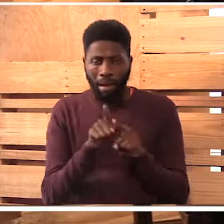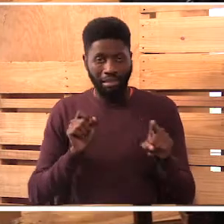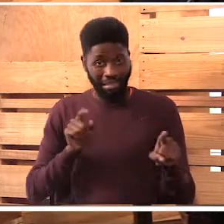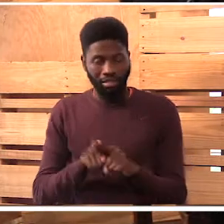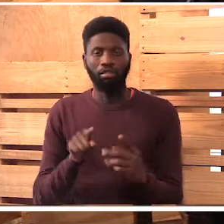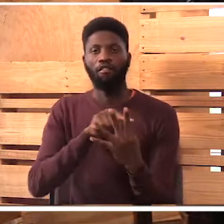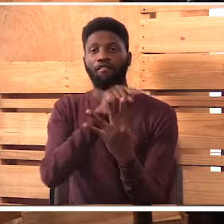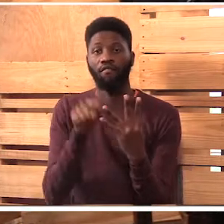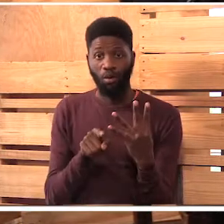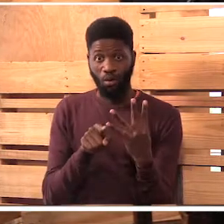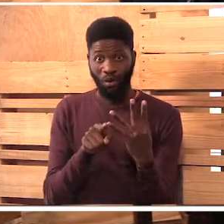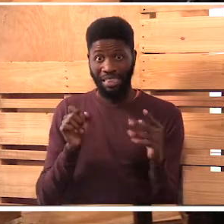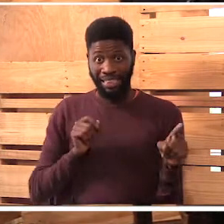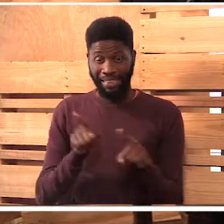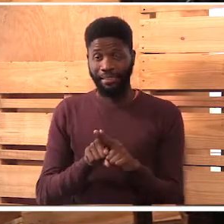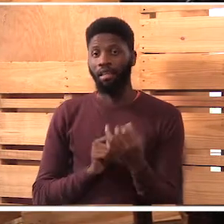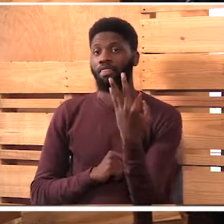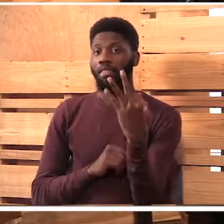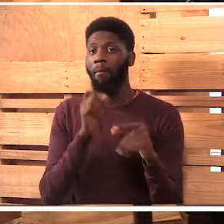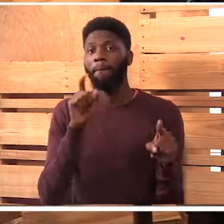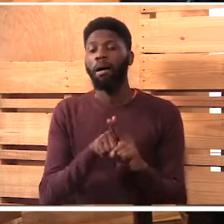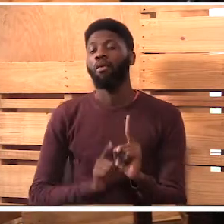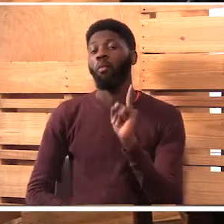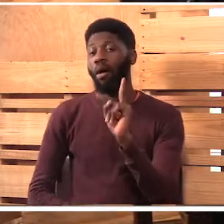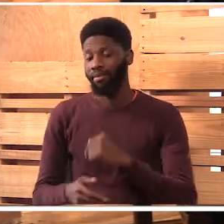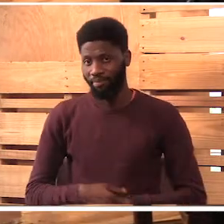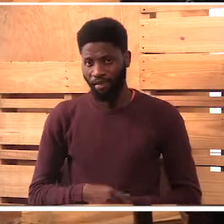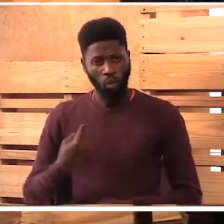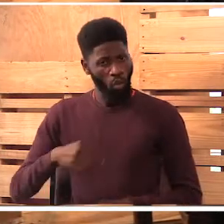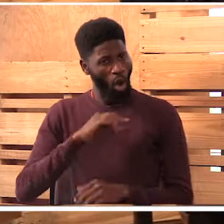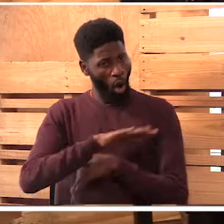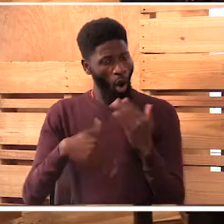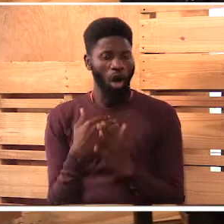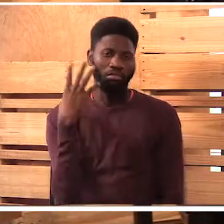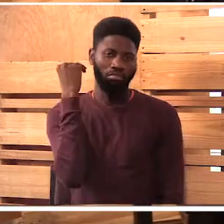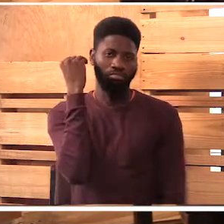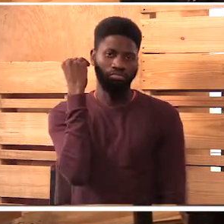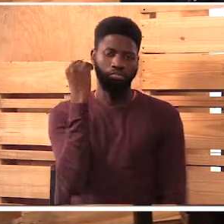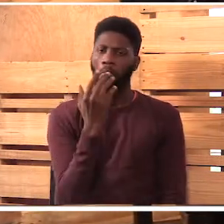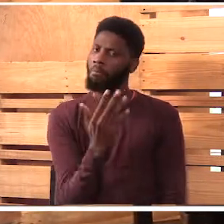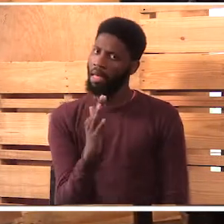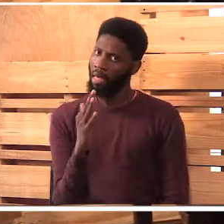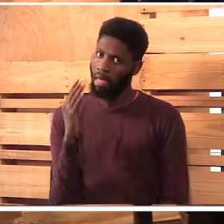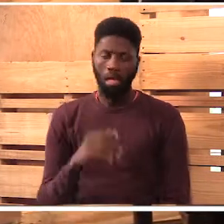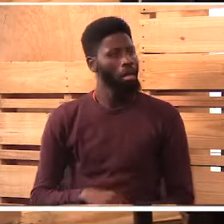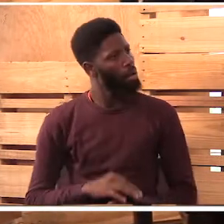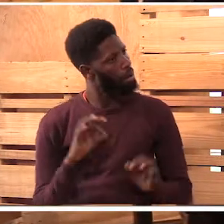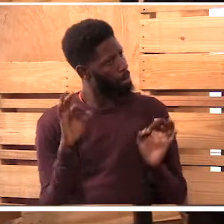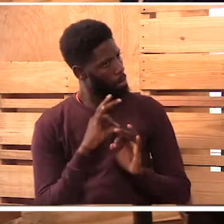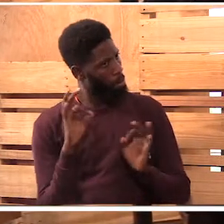we have three sisters and one, one brother and all of us, we are hearing. Oh, yeah.